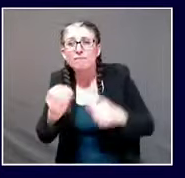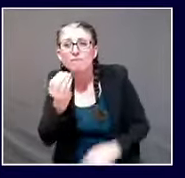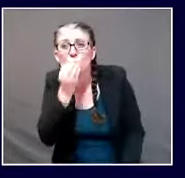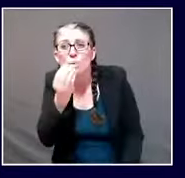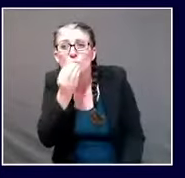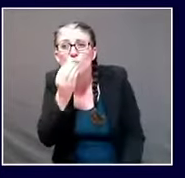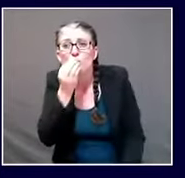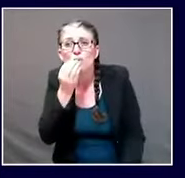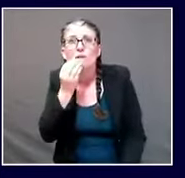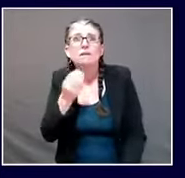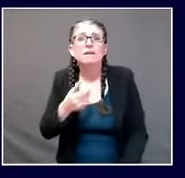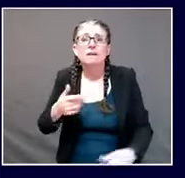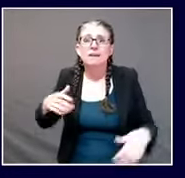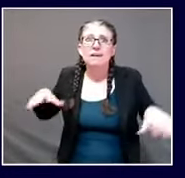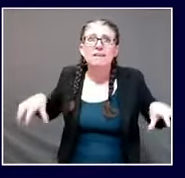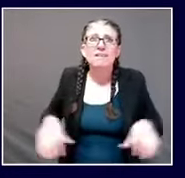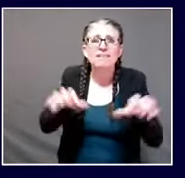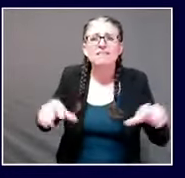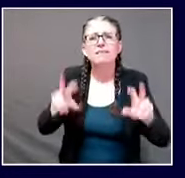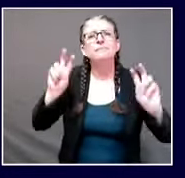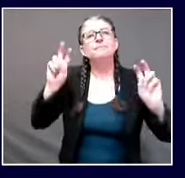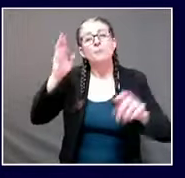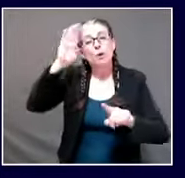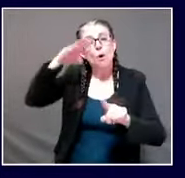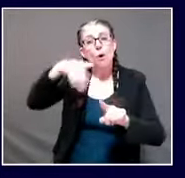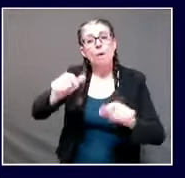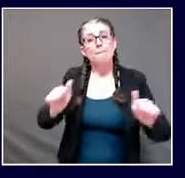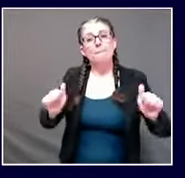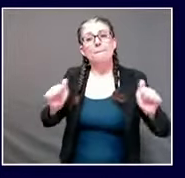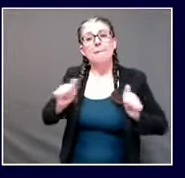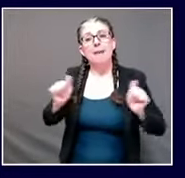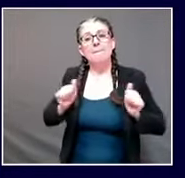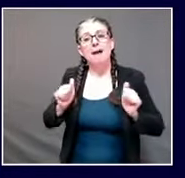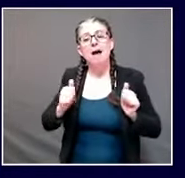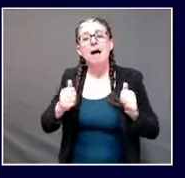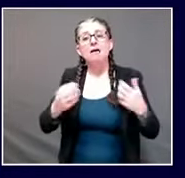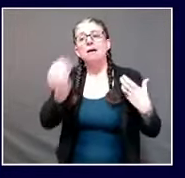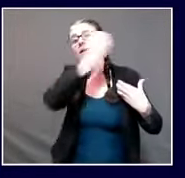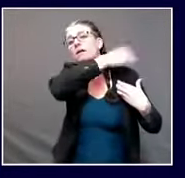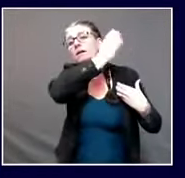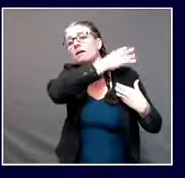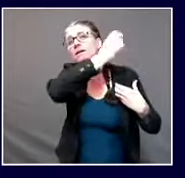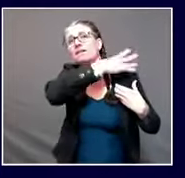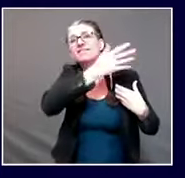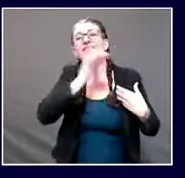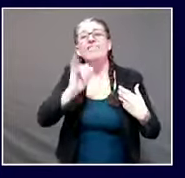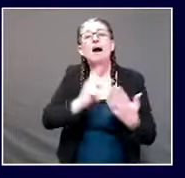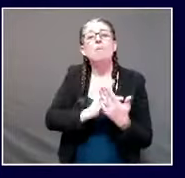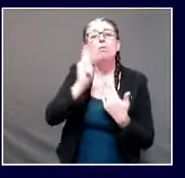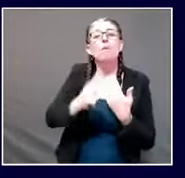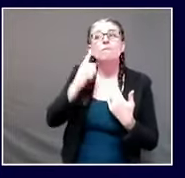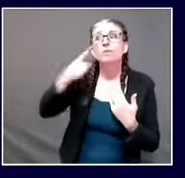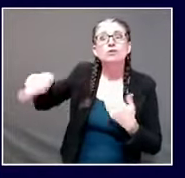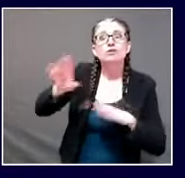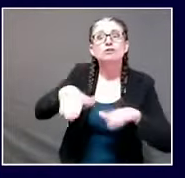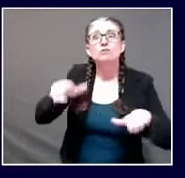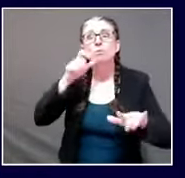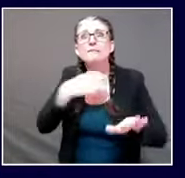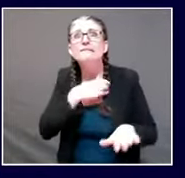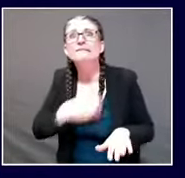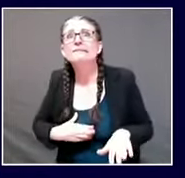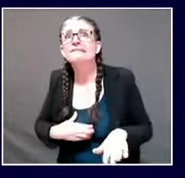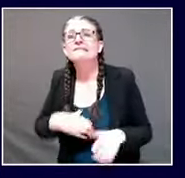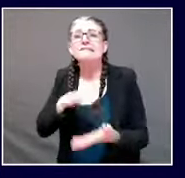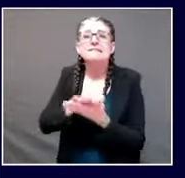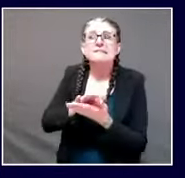food, even when classrooms were closed. To Maine source machining, a barbecue manufacturer who